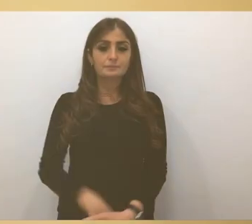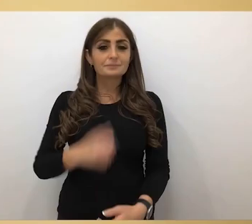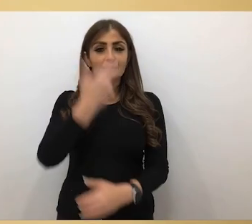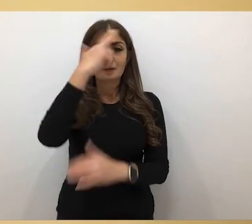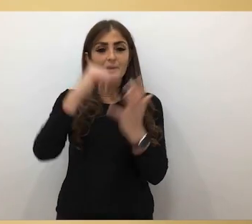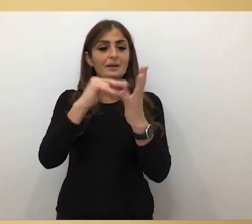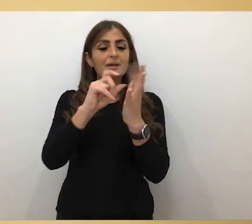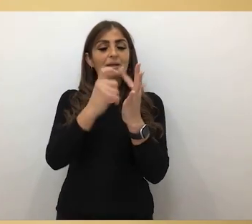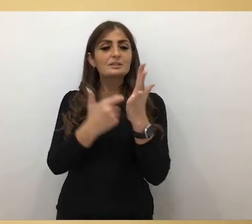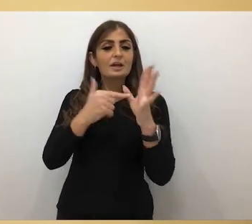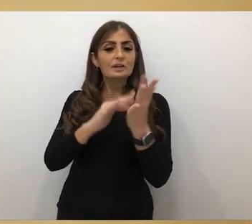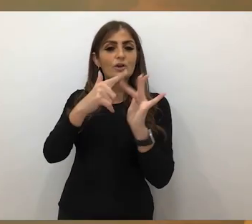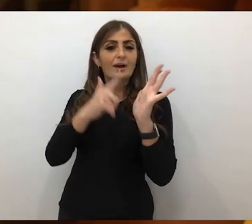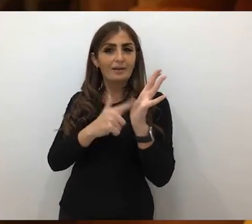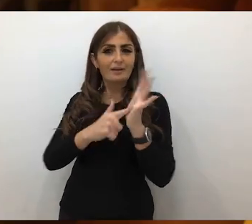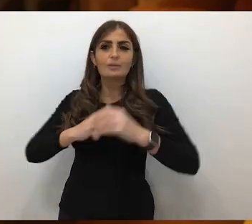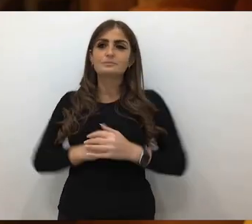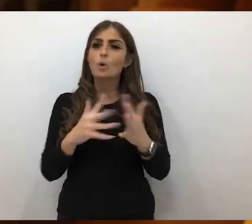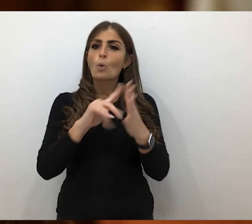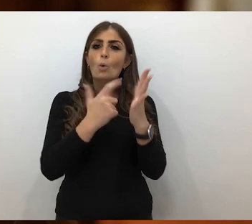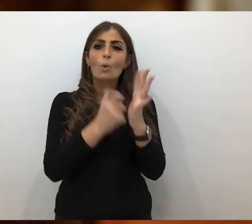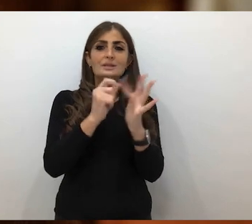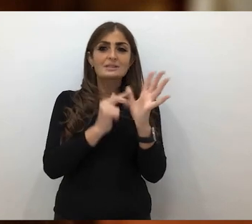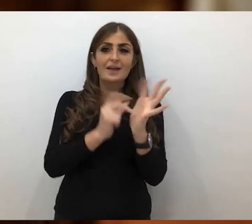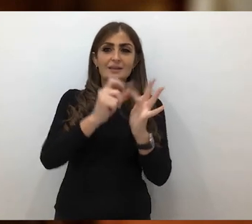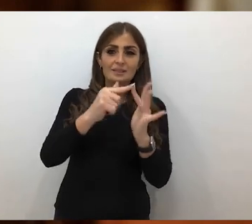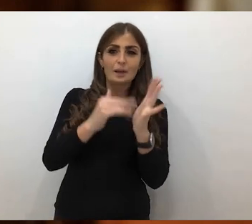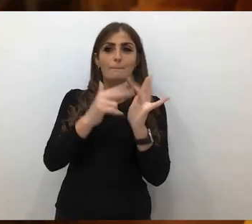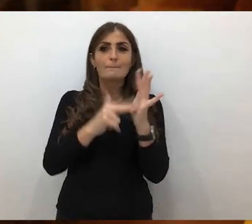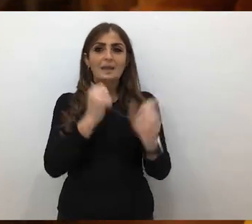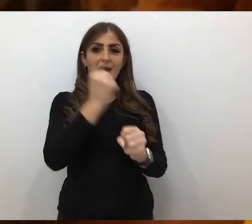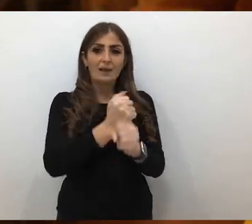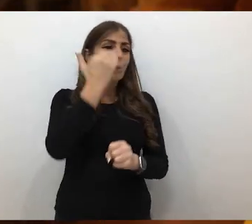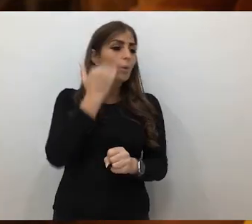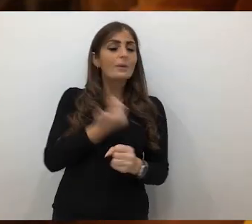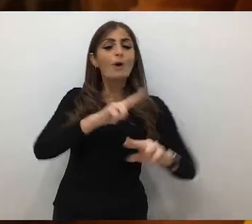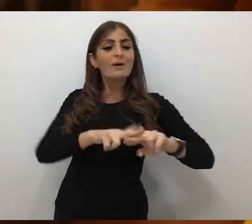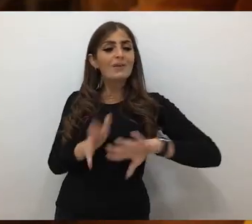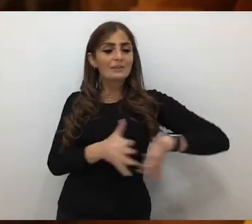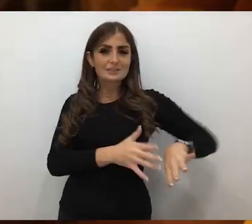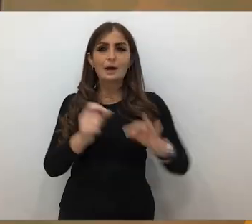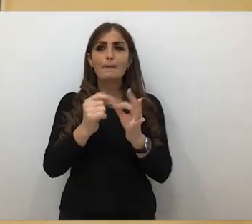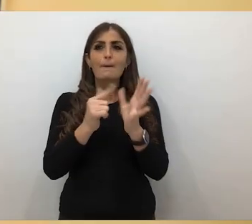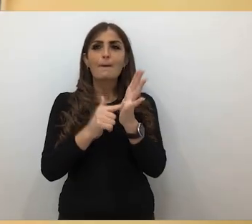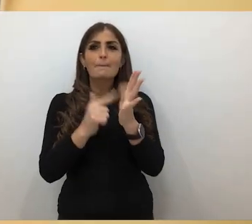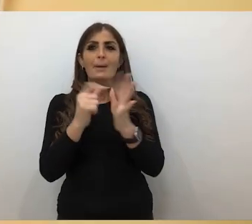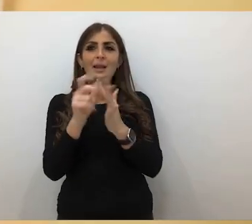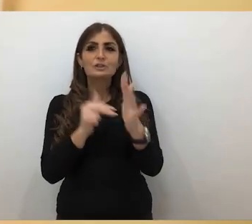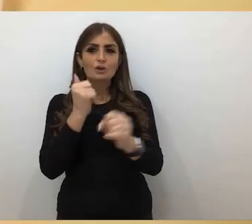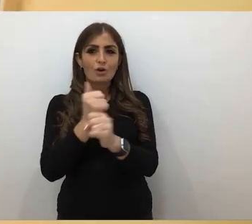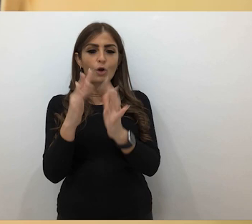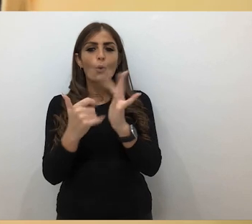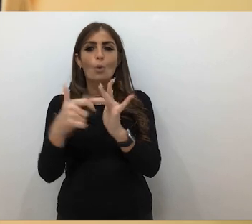My name is Sandra Hill. I'm a Wadandi-Pibbleman-Minang woman on my father's side and a Balladong-Wilman